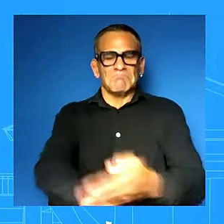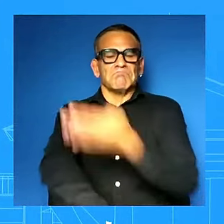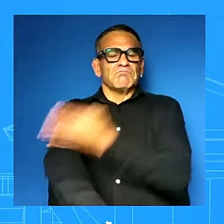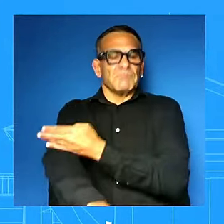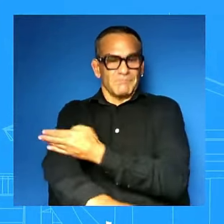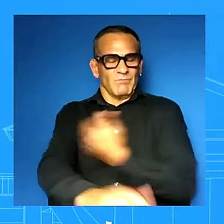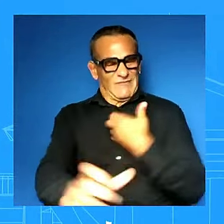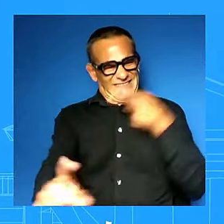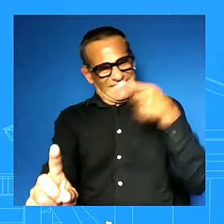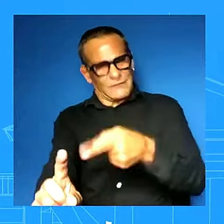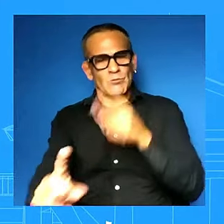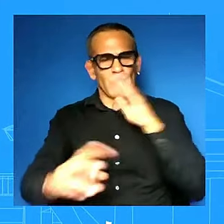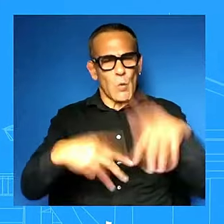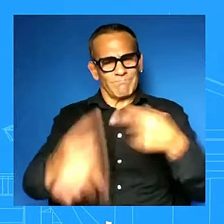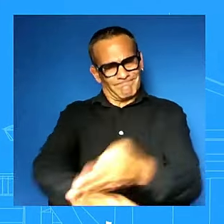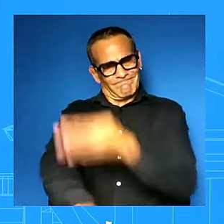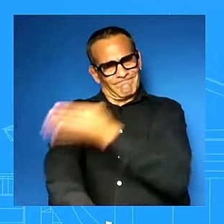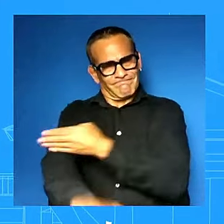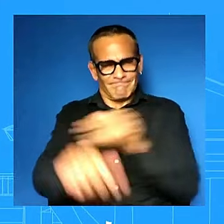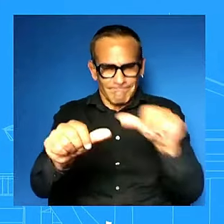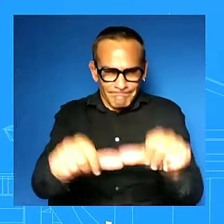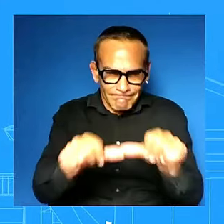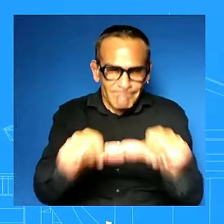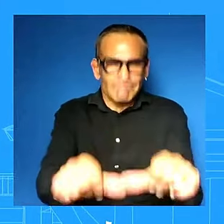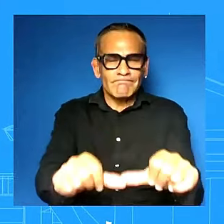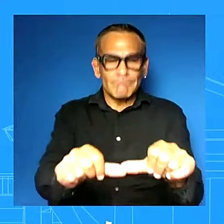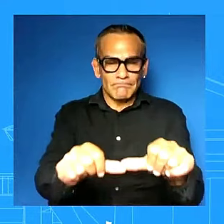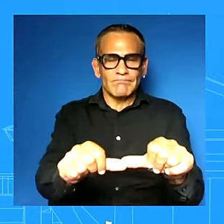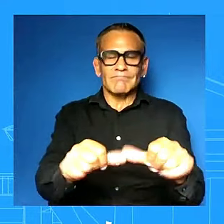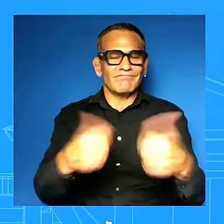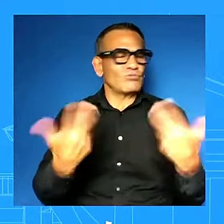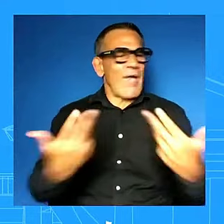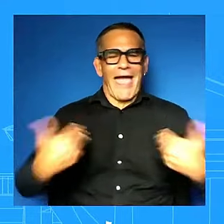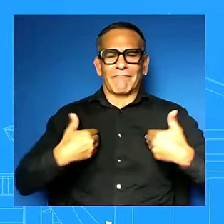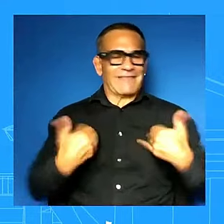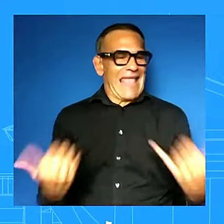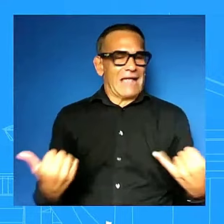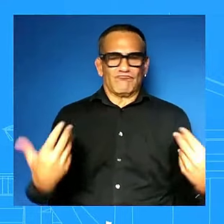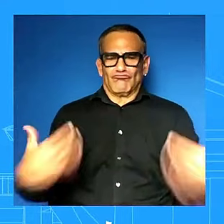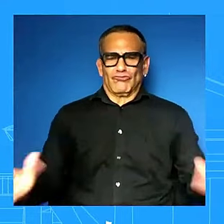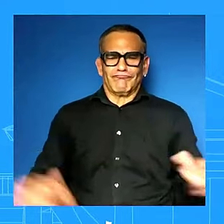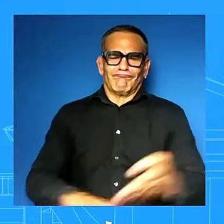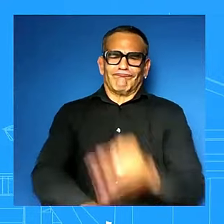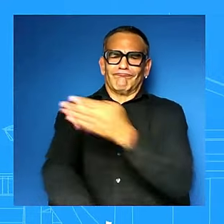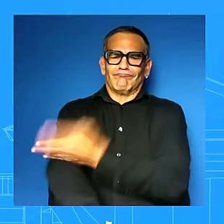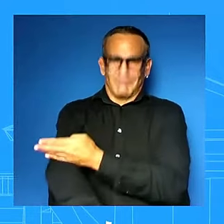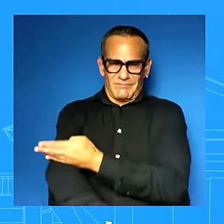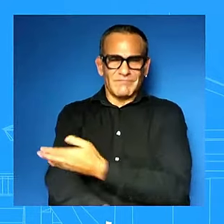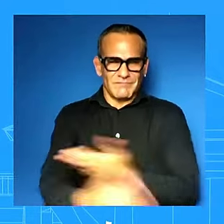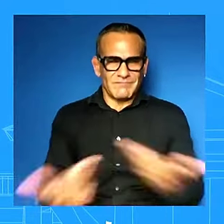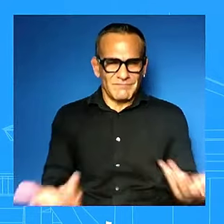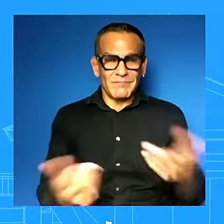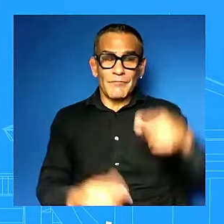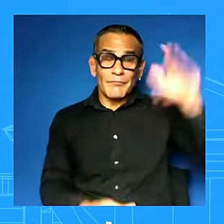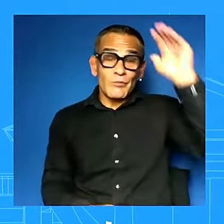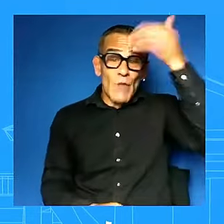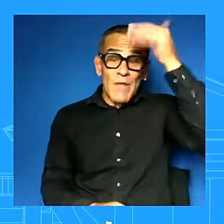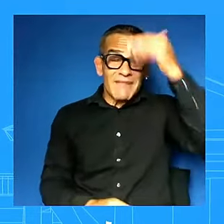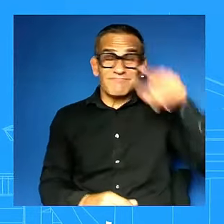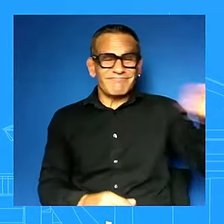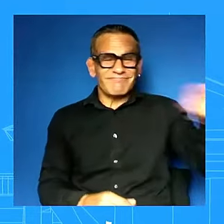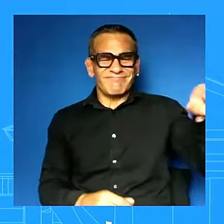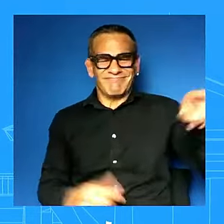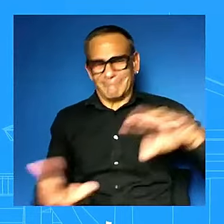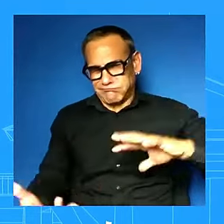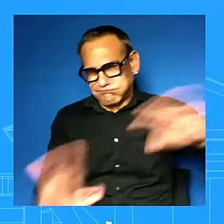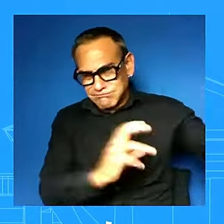progress that we have made we had to fix we have to fix what the trump administration did okay thank you karen um